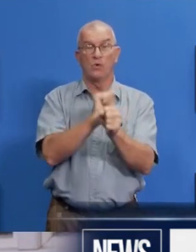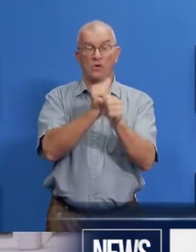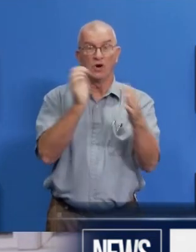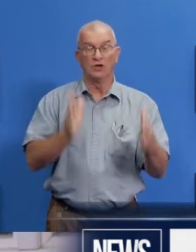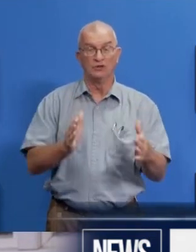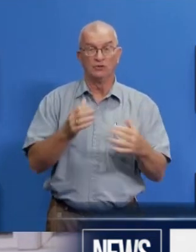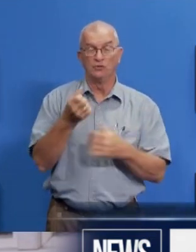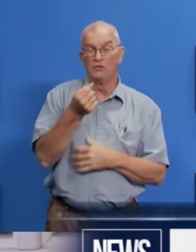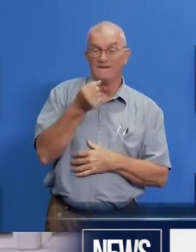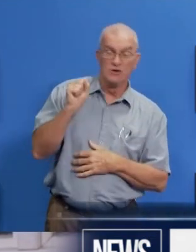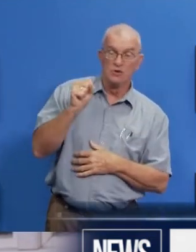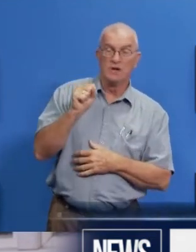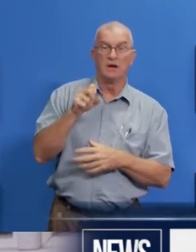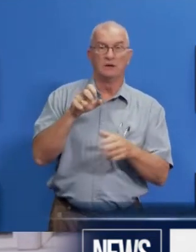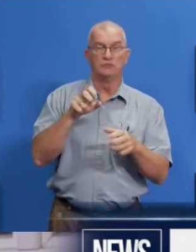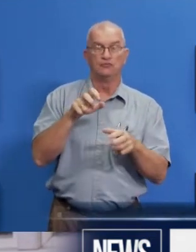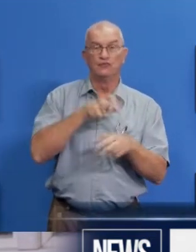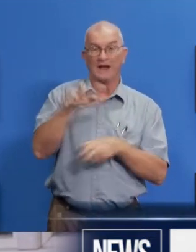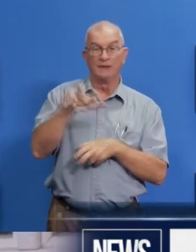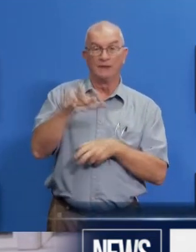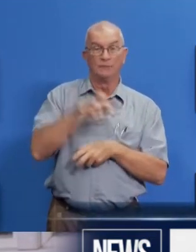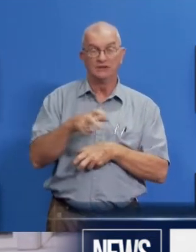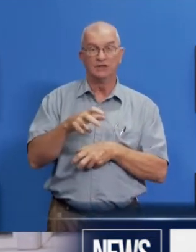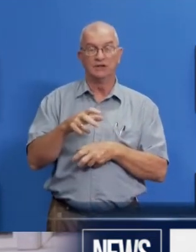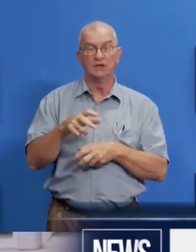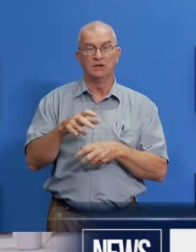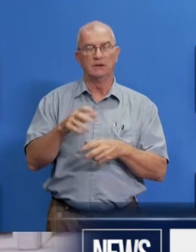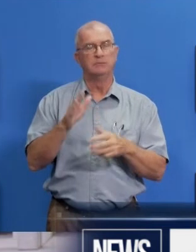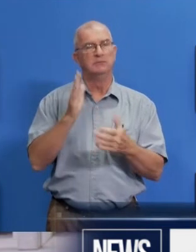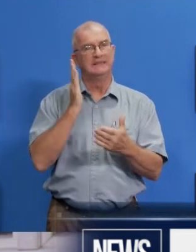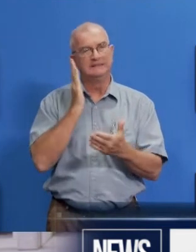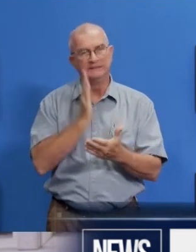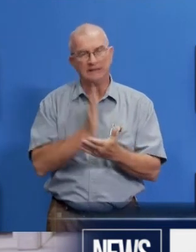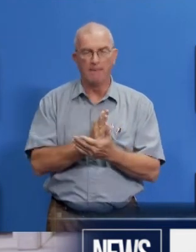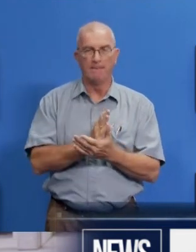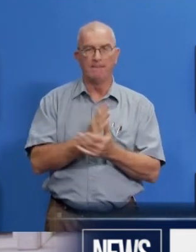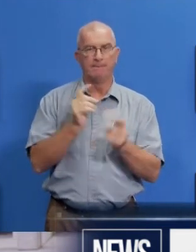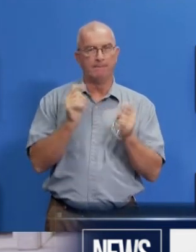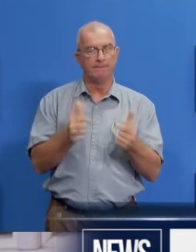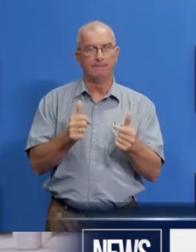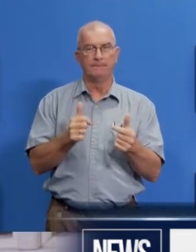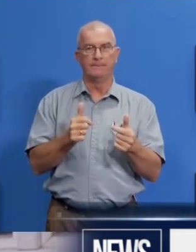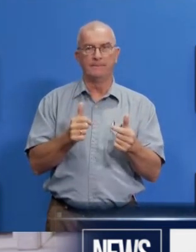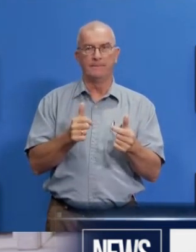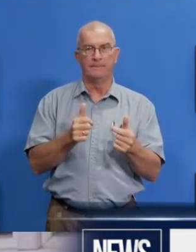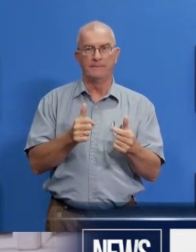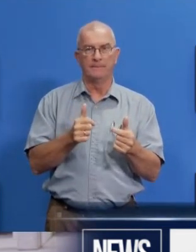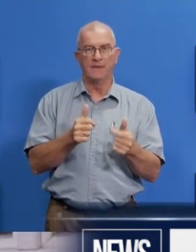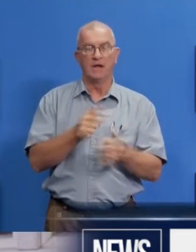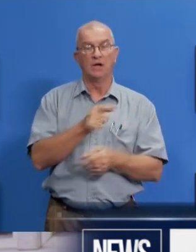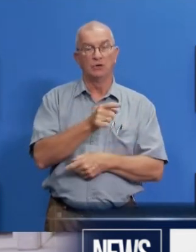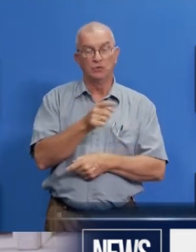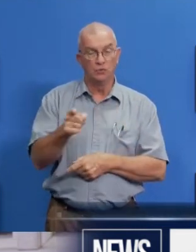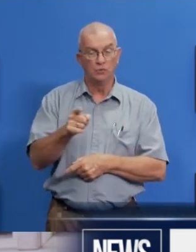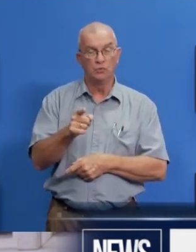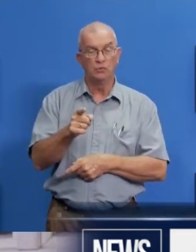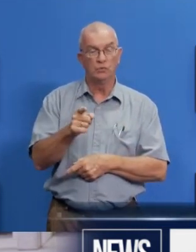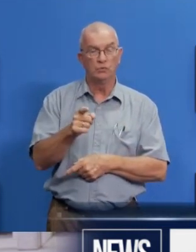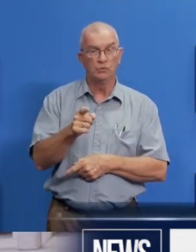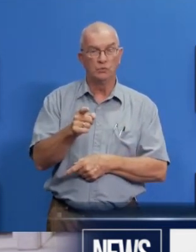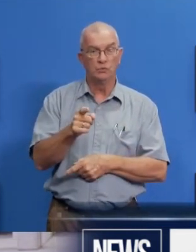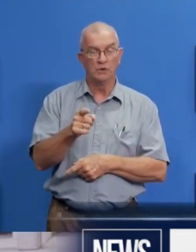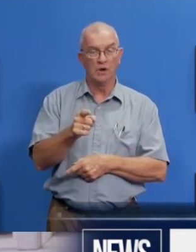among others. To immediately put an end to this, you are certainly being